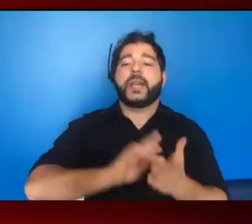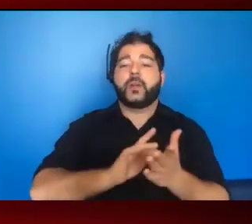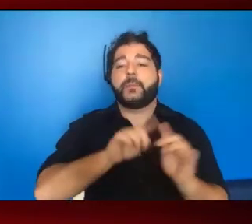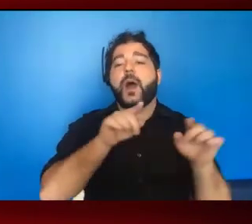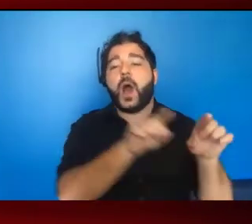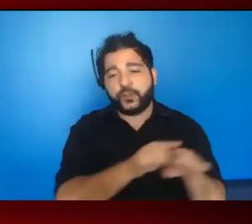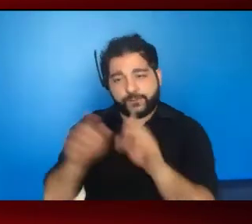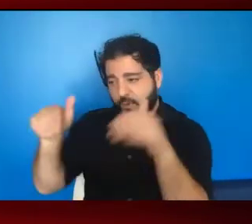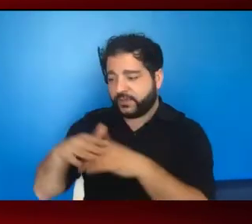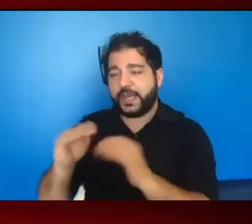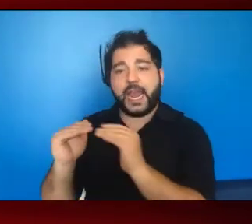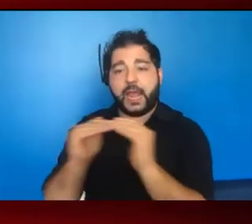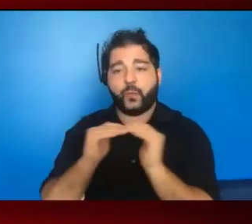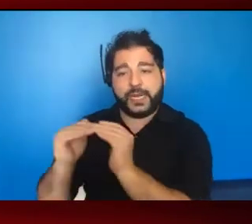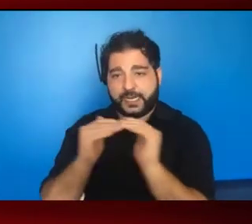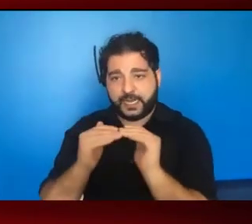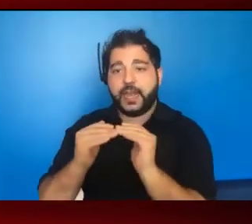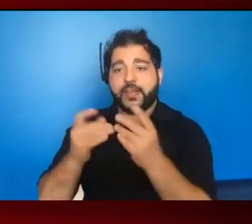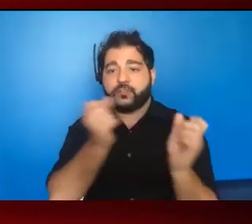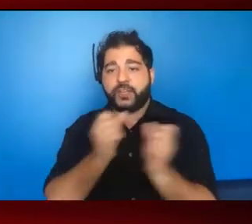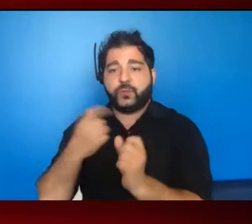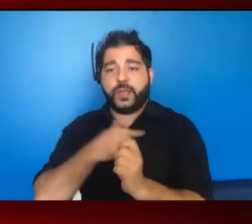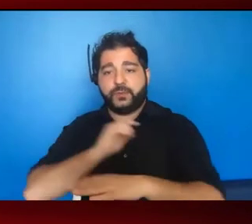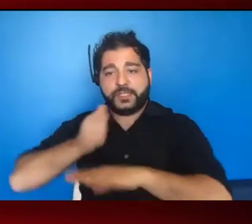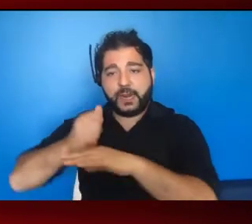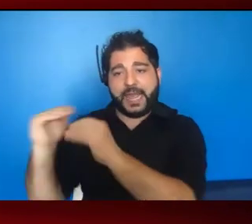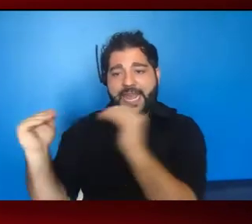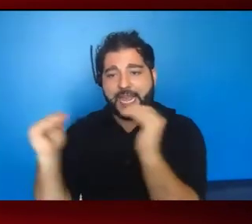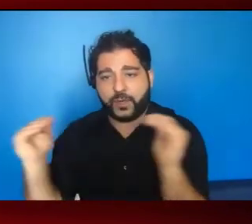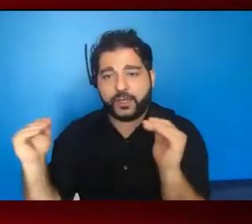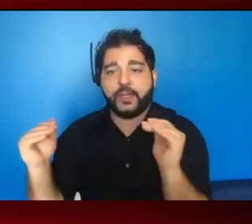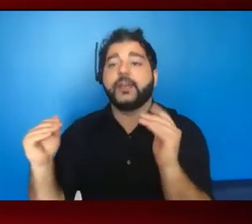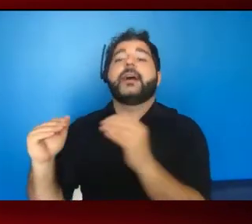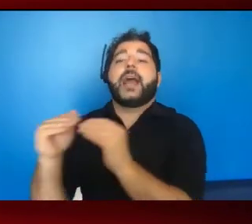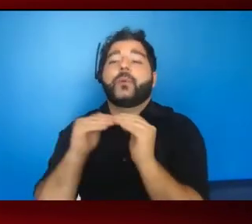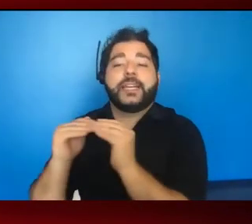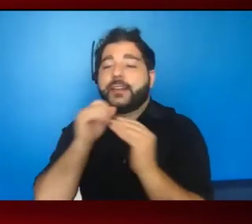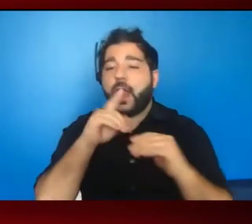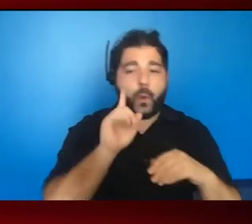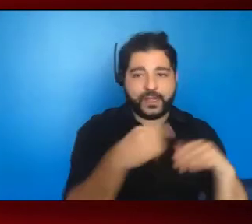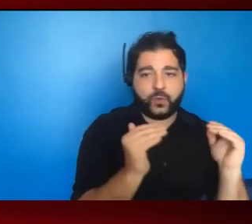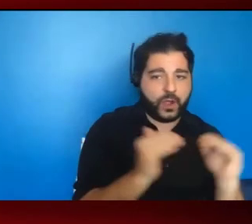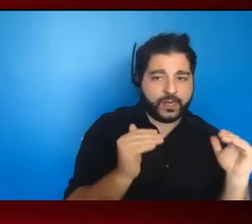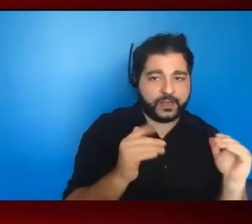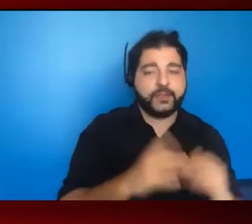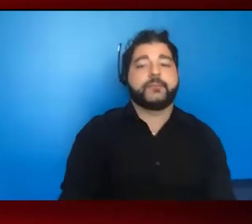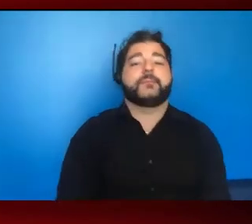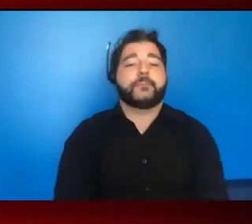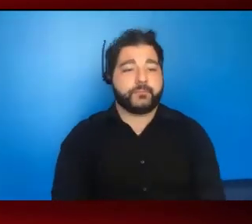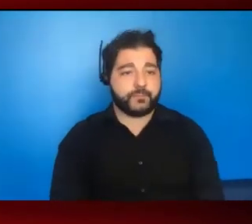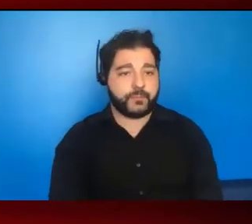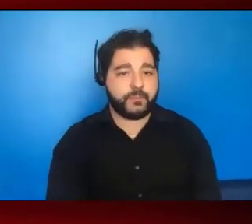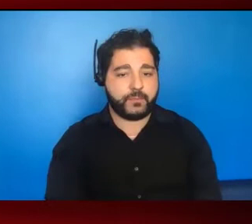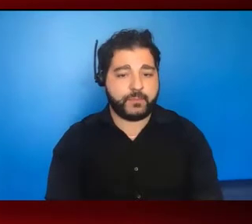and the strategies that we have to create equity rather than just equality among populations. Speaking of